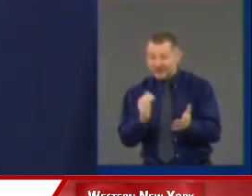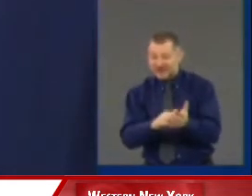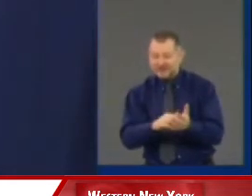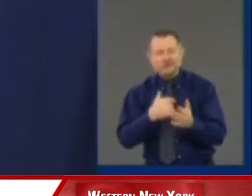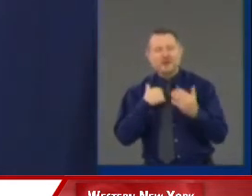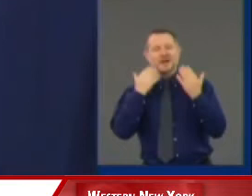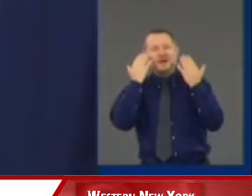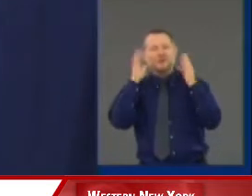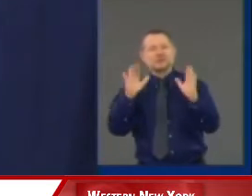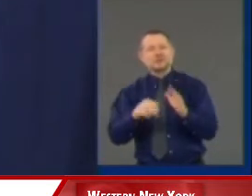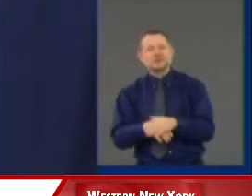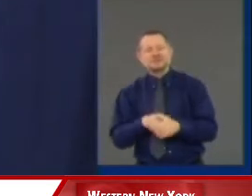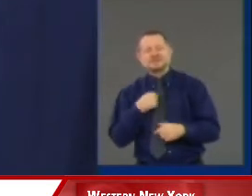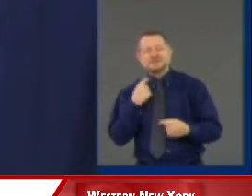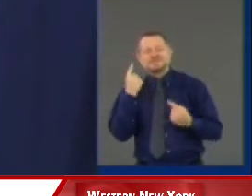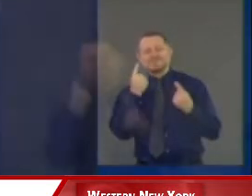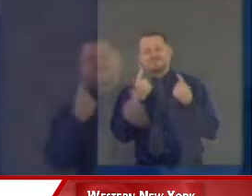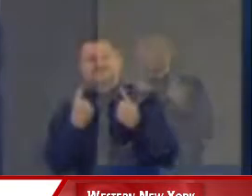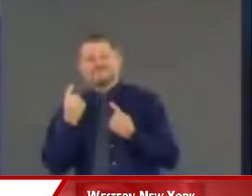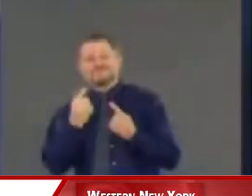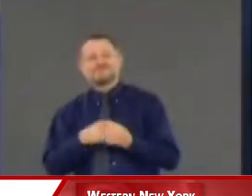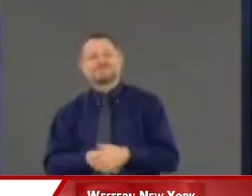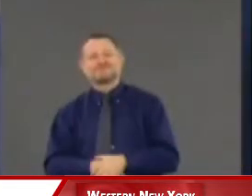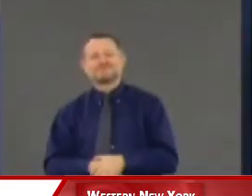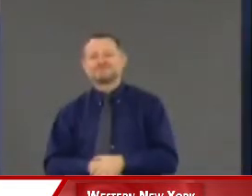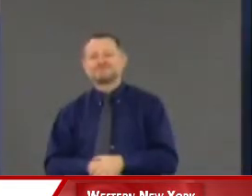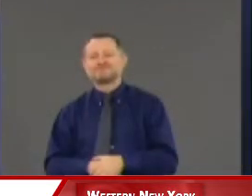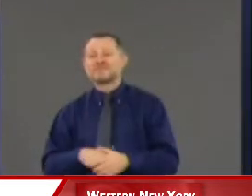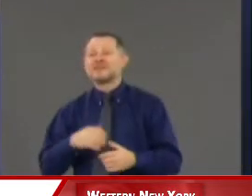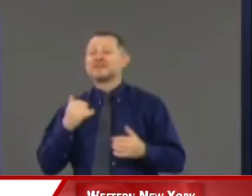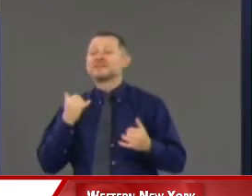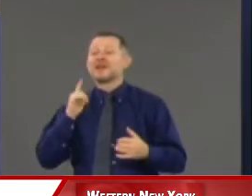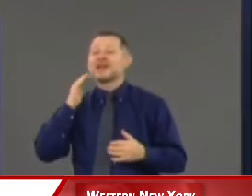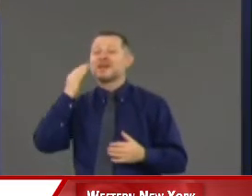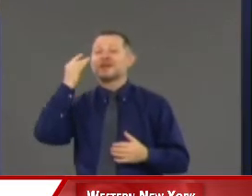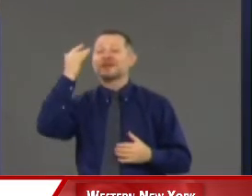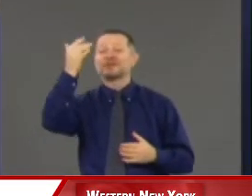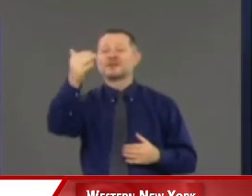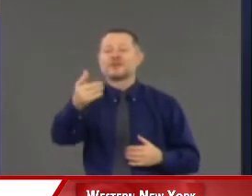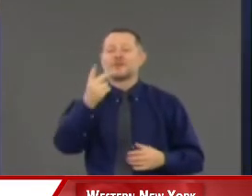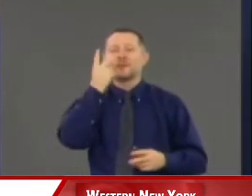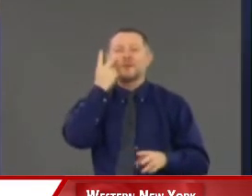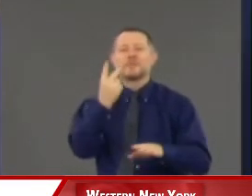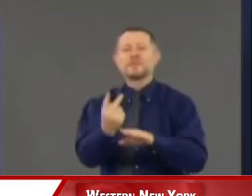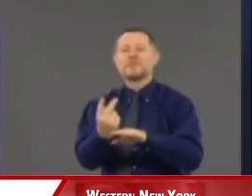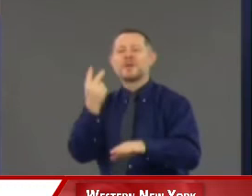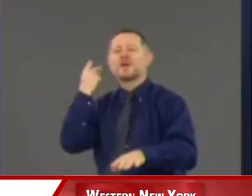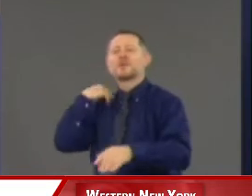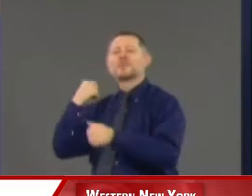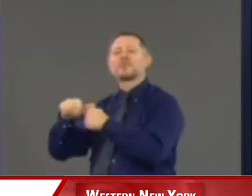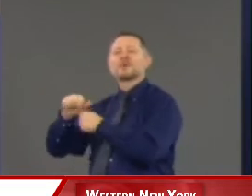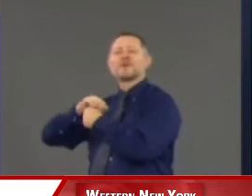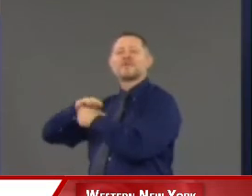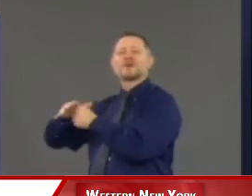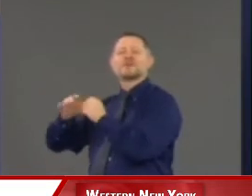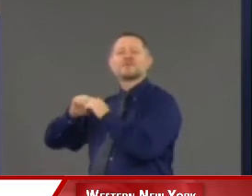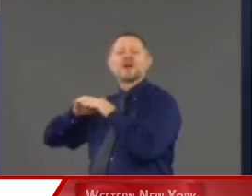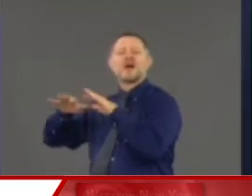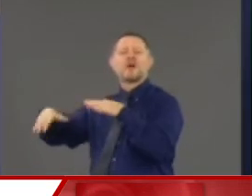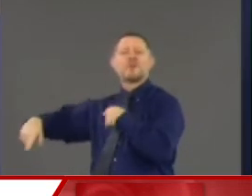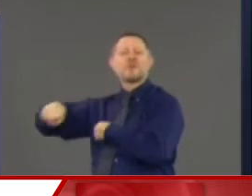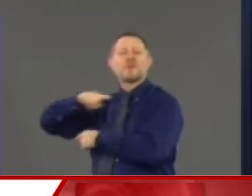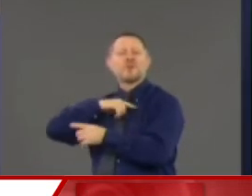Remember when we all acted together during coronavirus and we rallied